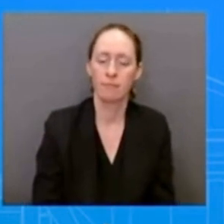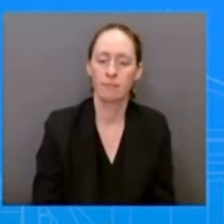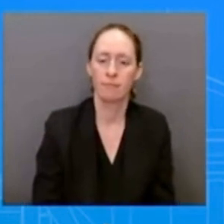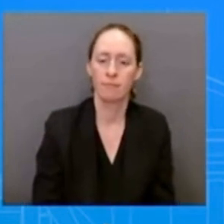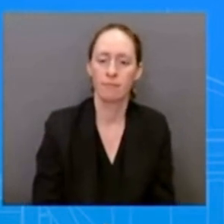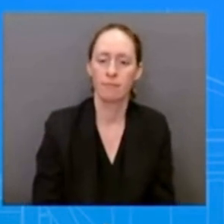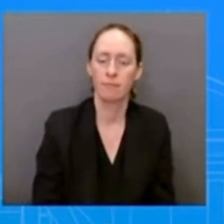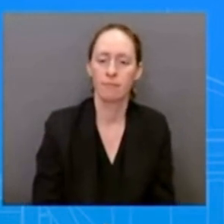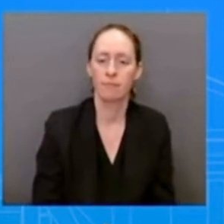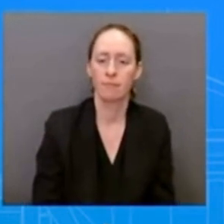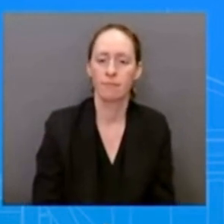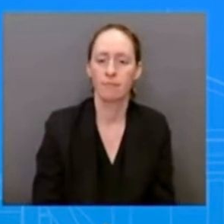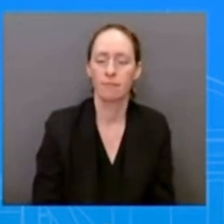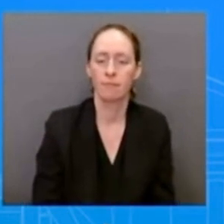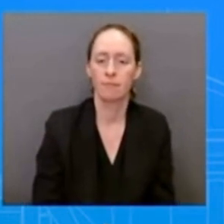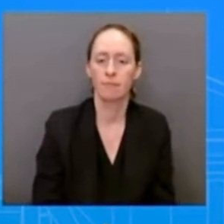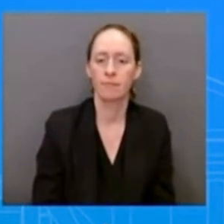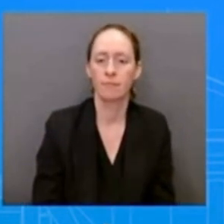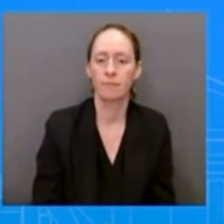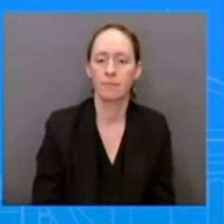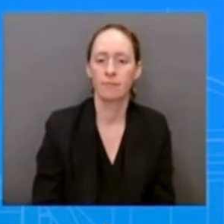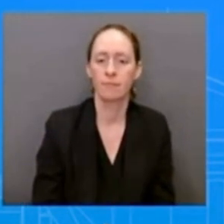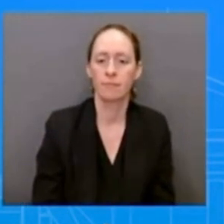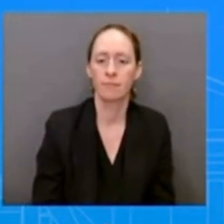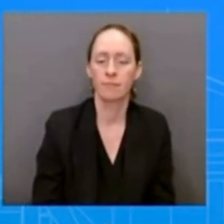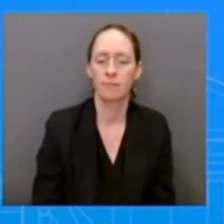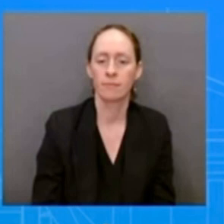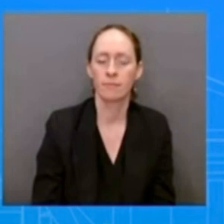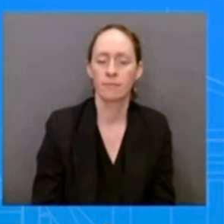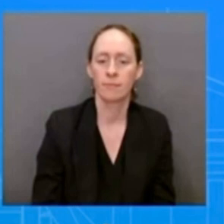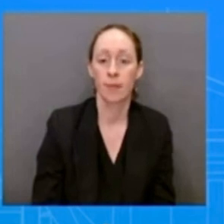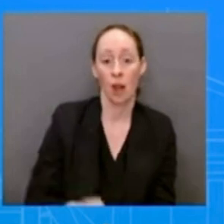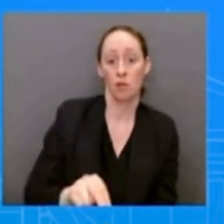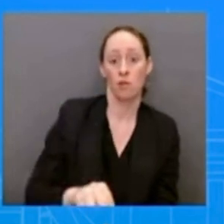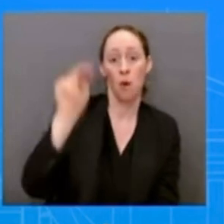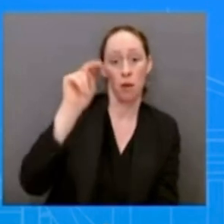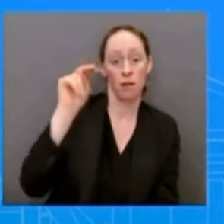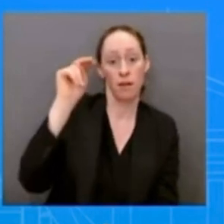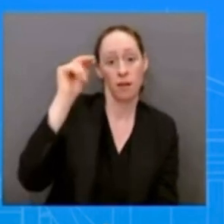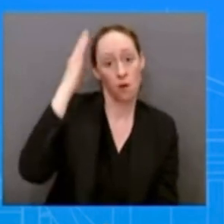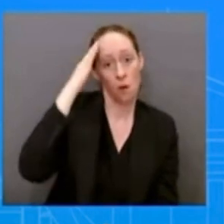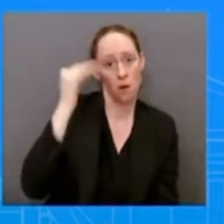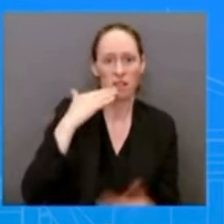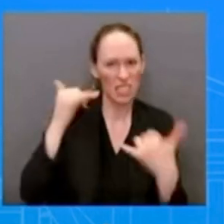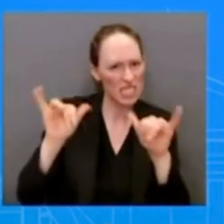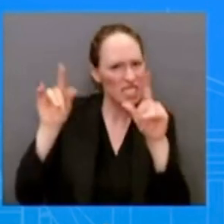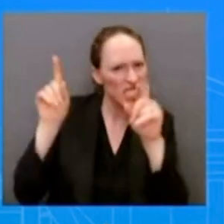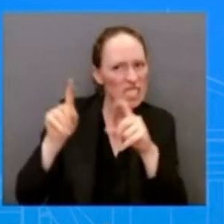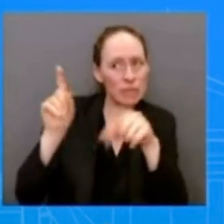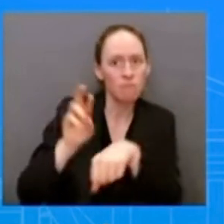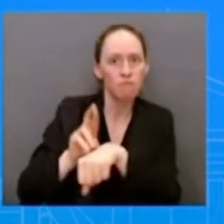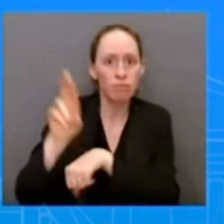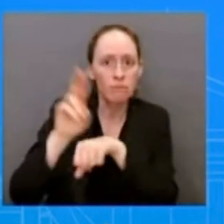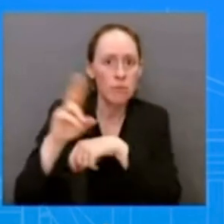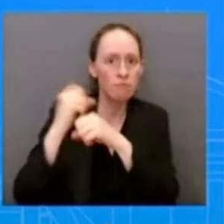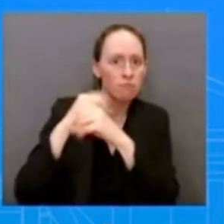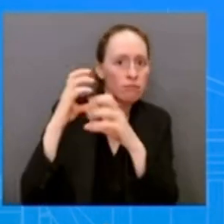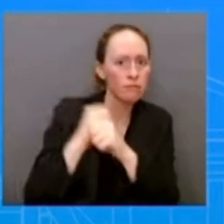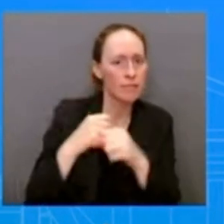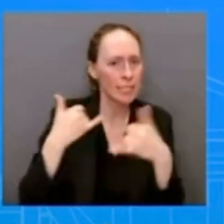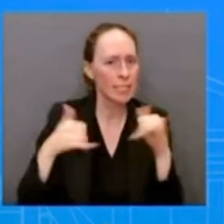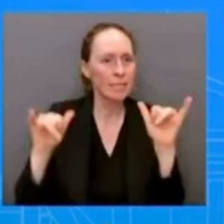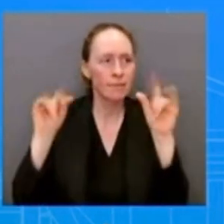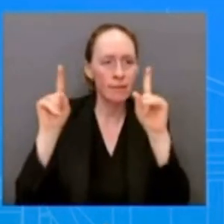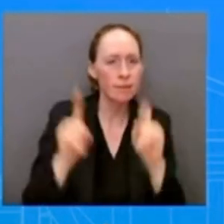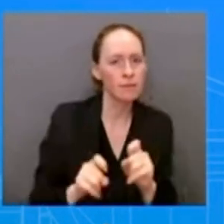nuclear weapons simulations uh recently and kim jong-un ordered to be ready for